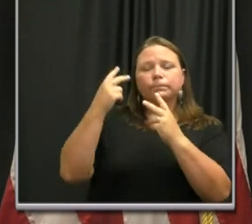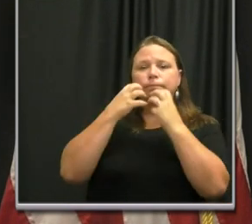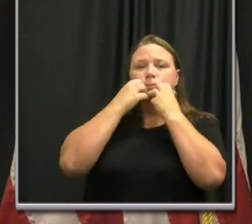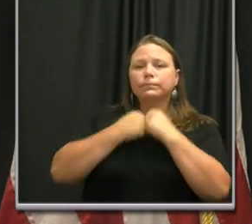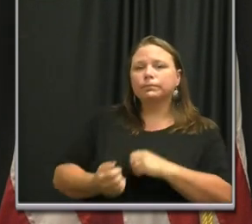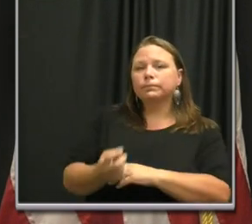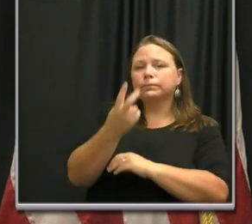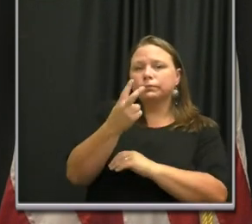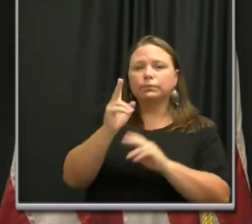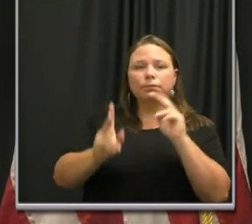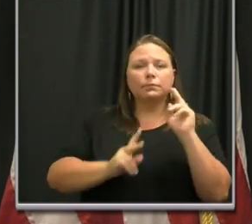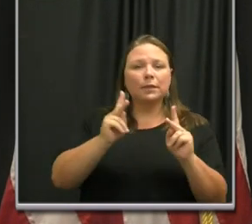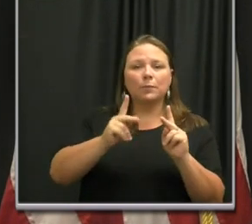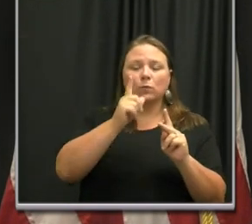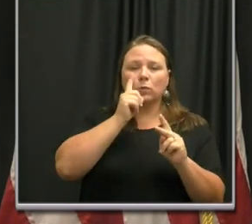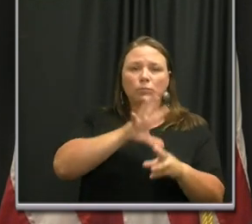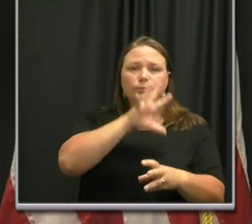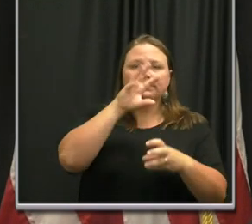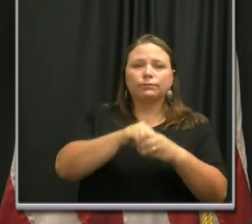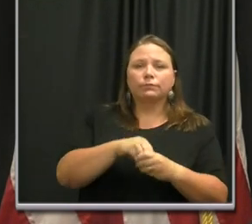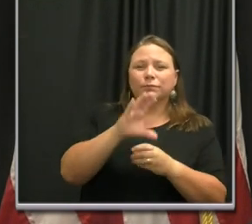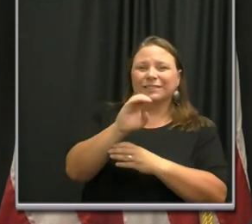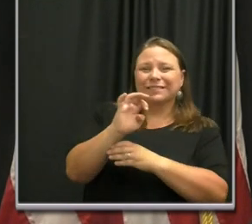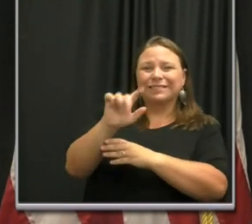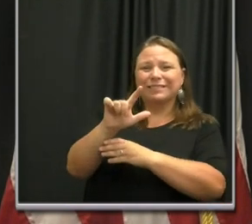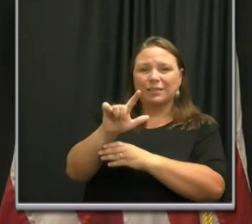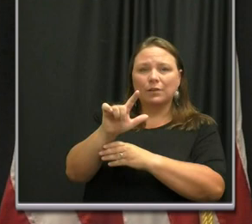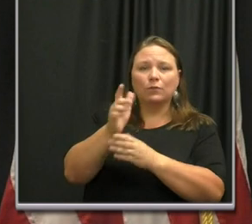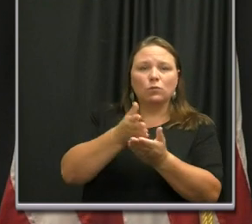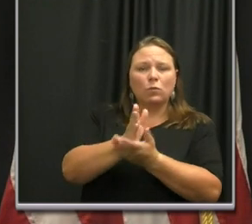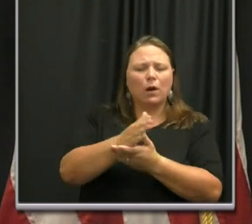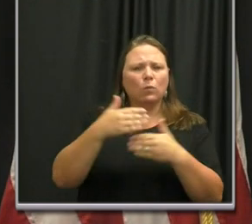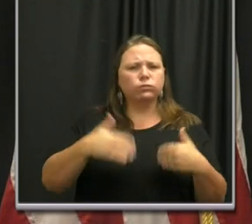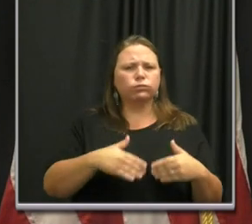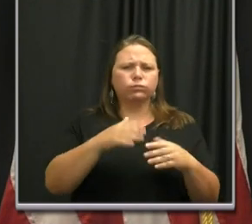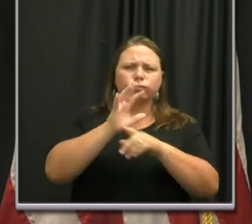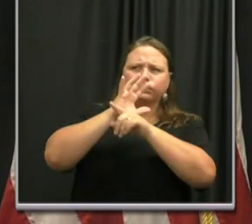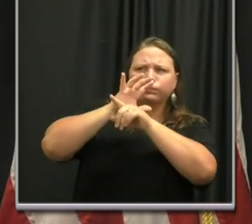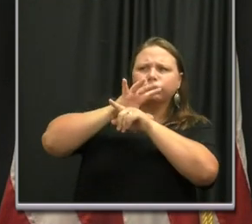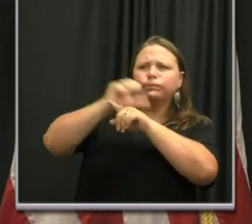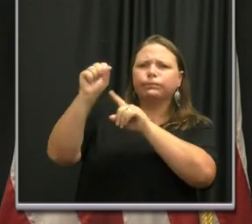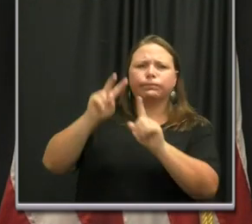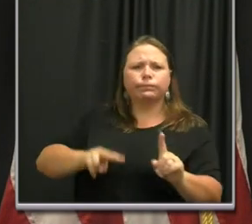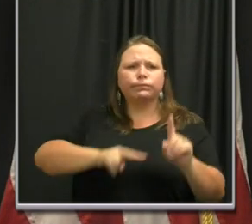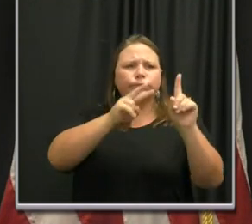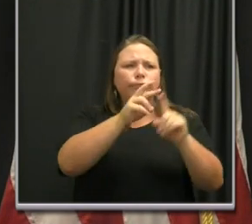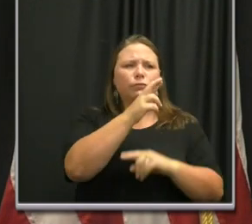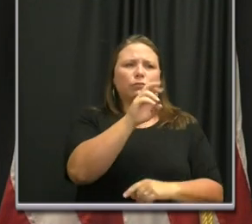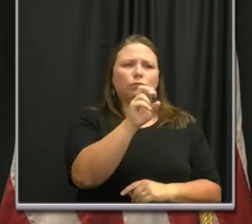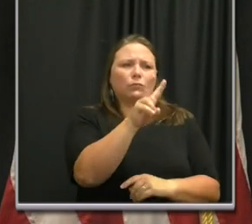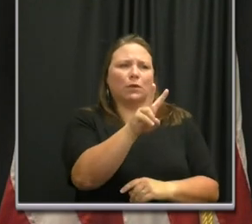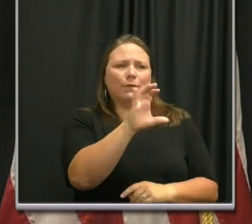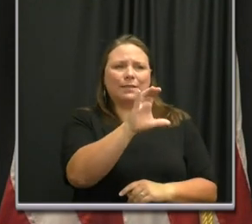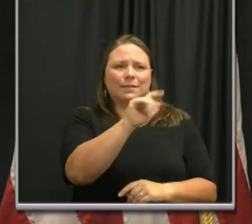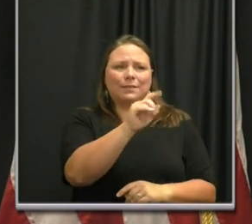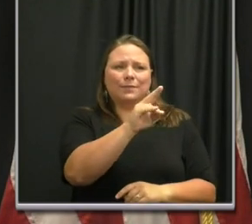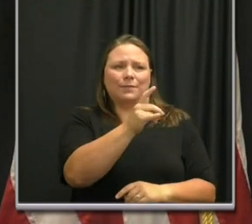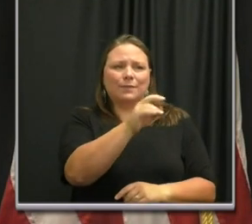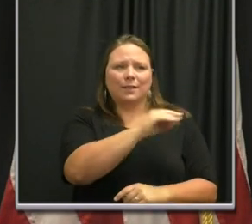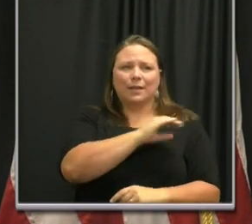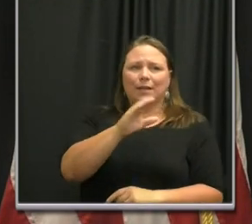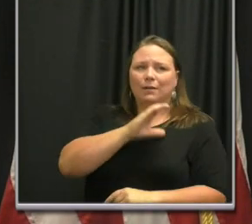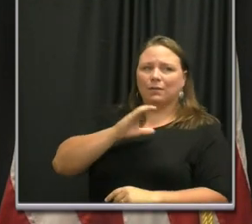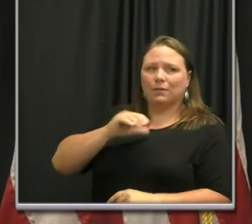civil rights heroes, superheroes really, that we lost over the weekend, Reverend C.T. Vivian and Congressman John Lewis.